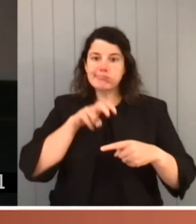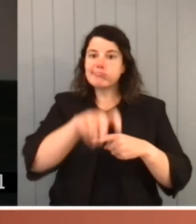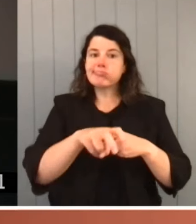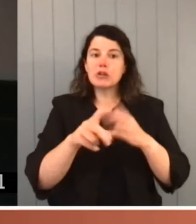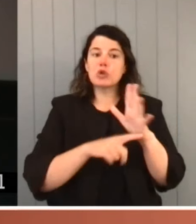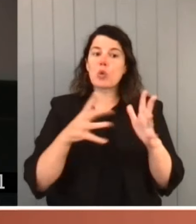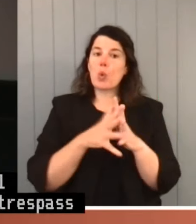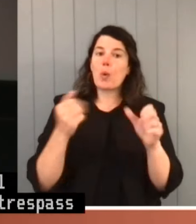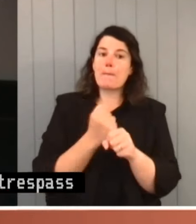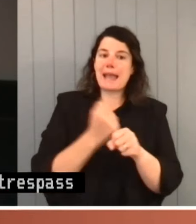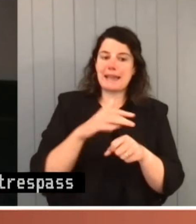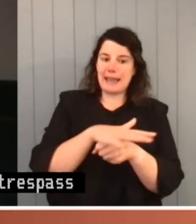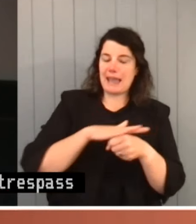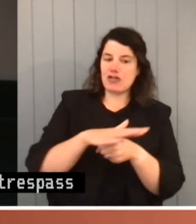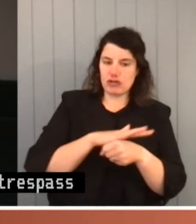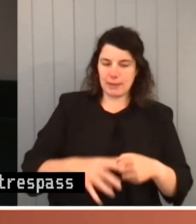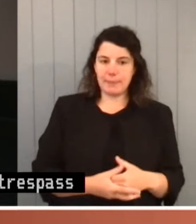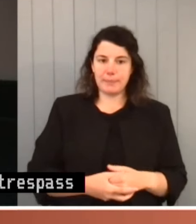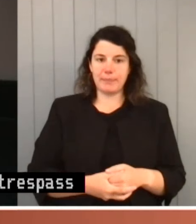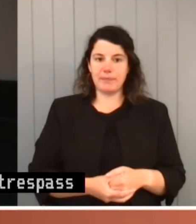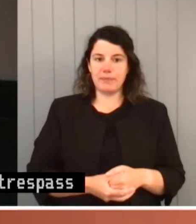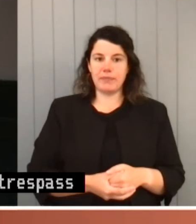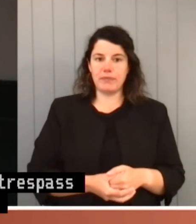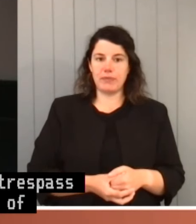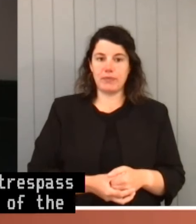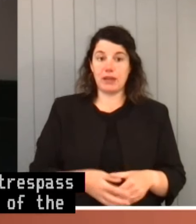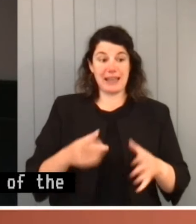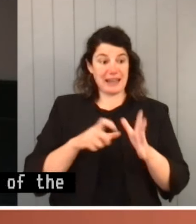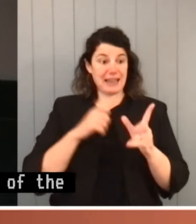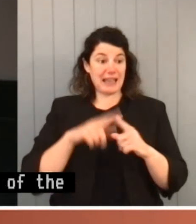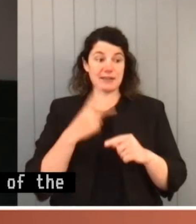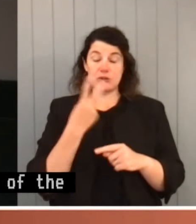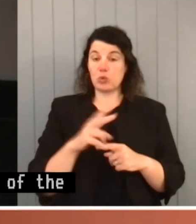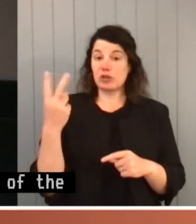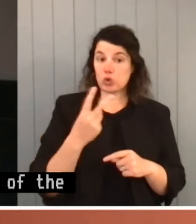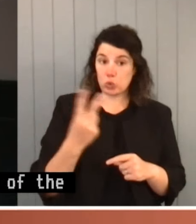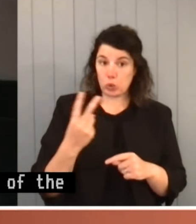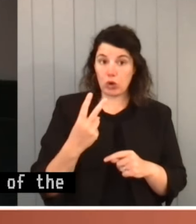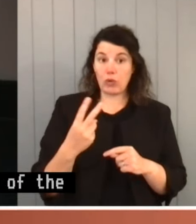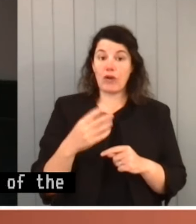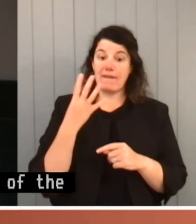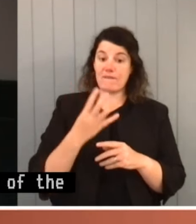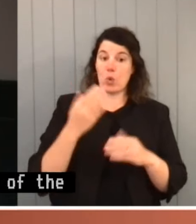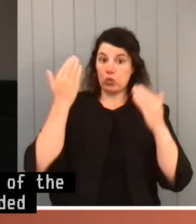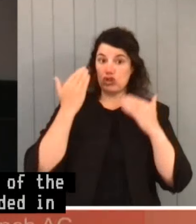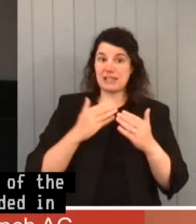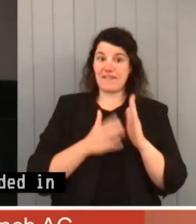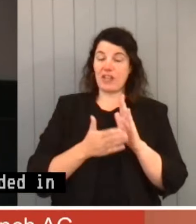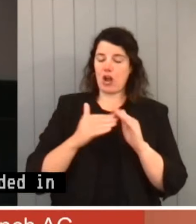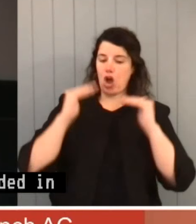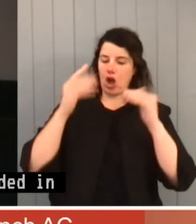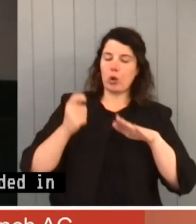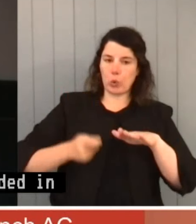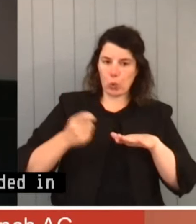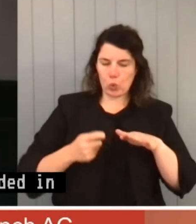the parliament. In a case decided in 2012, four justices of the High Court said, In construing a statute,